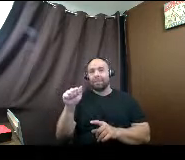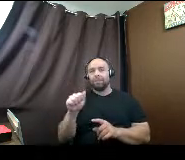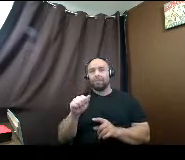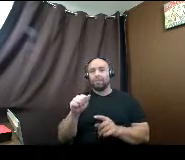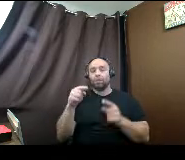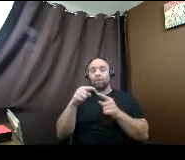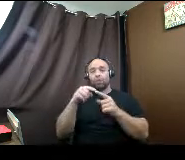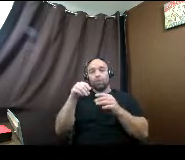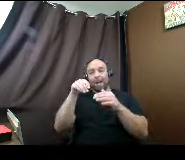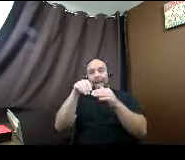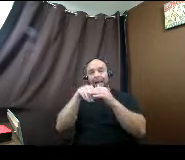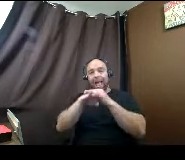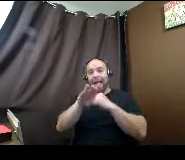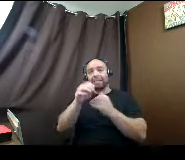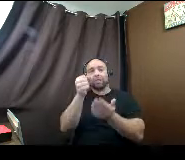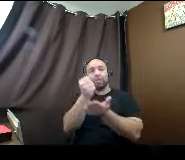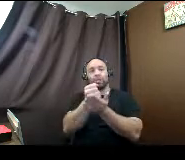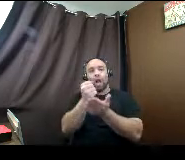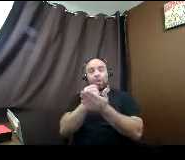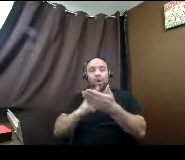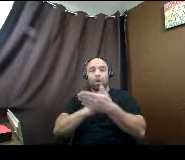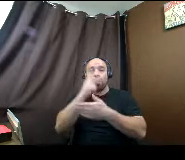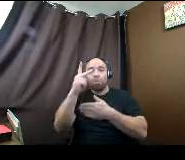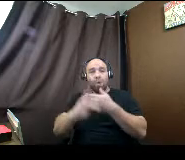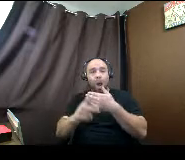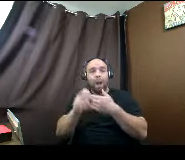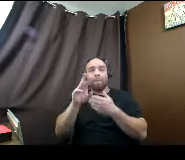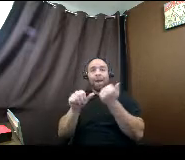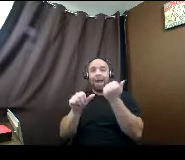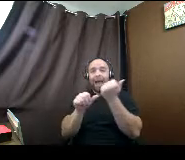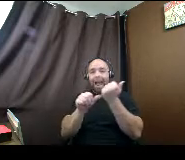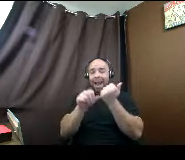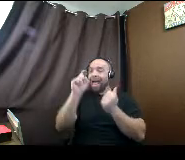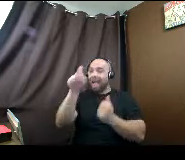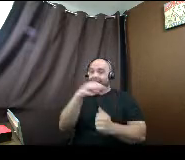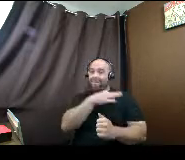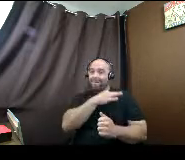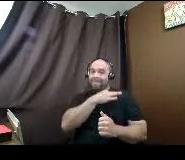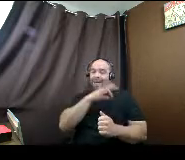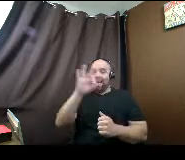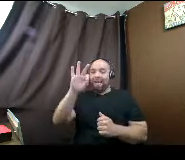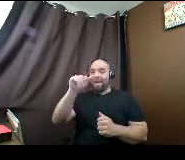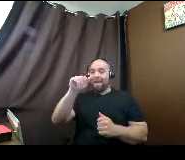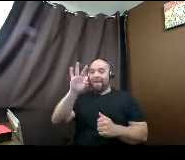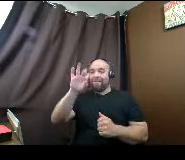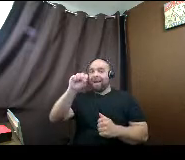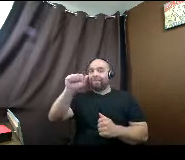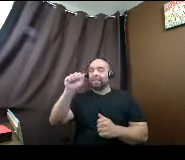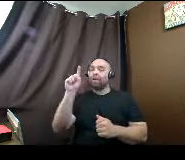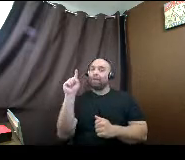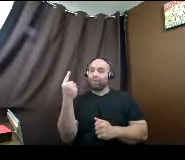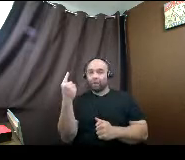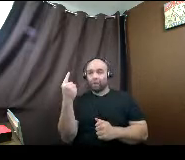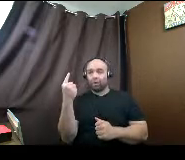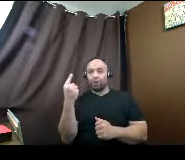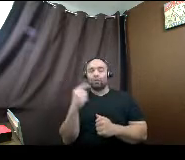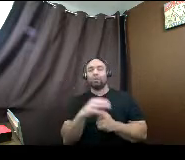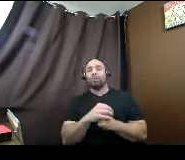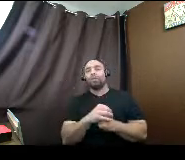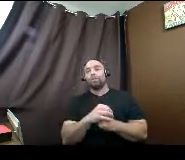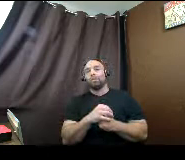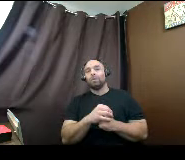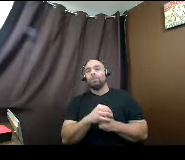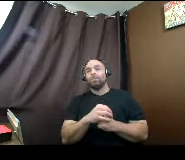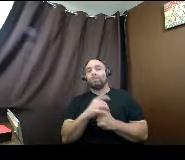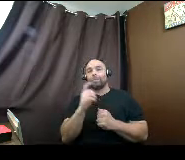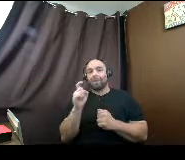scholarship programs and aid, you need to file the FAFSA first. So. You need to